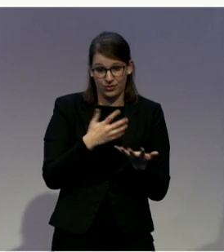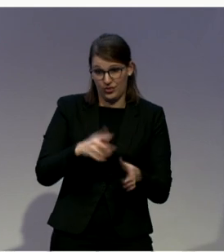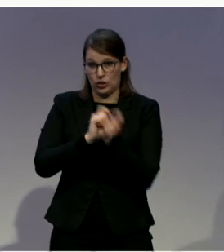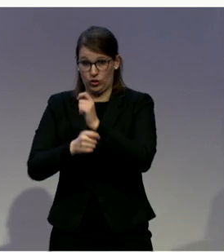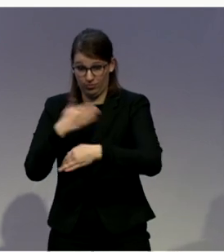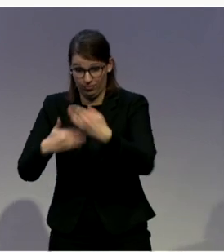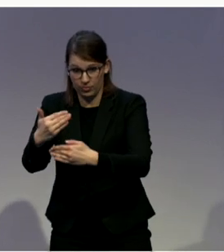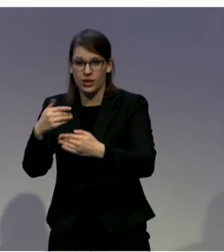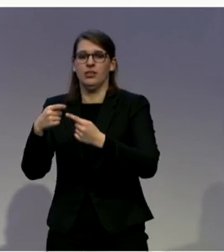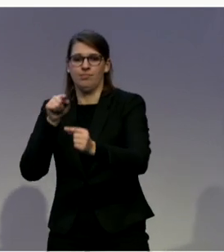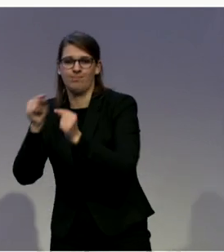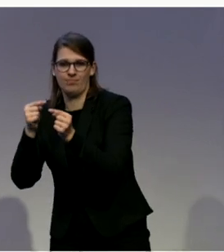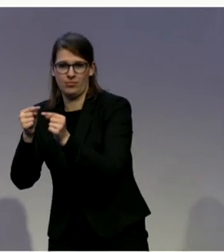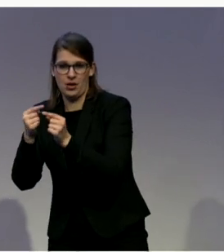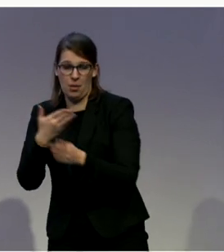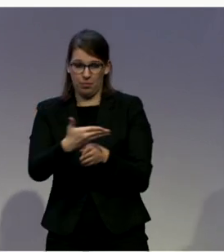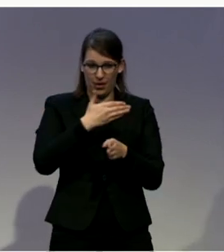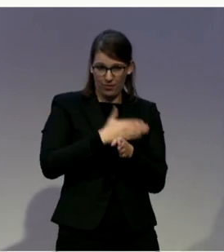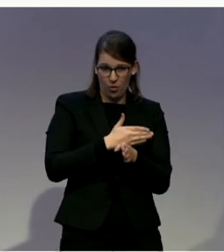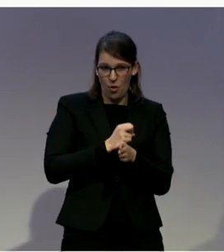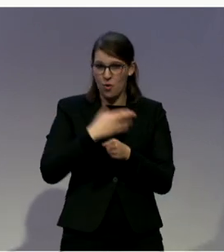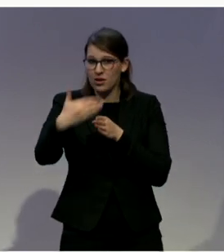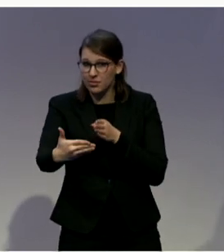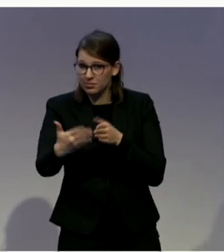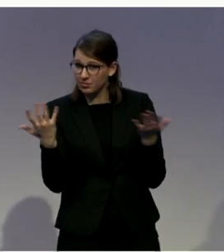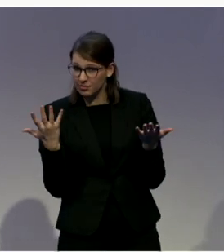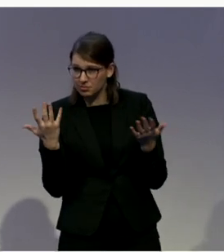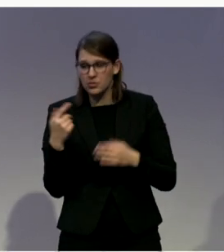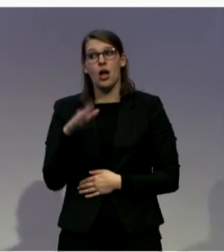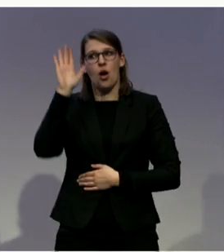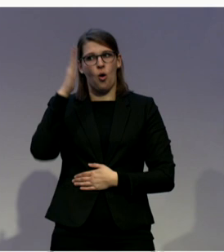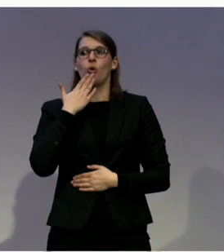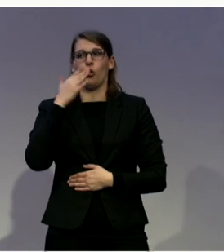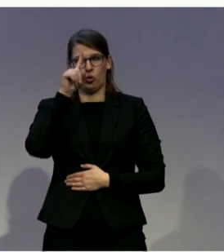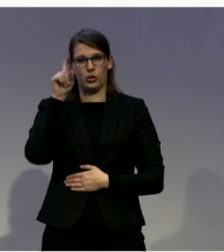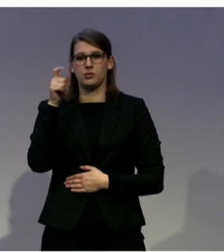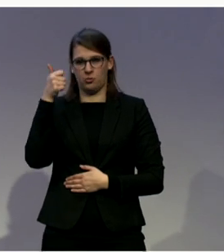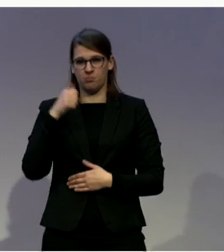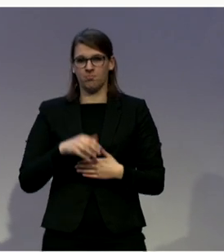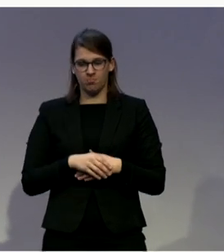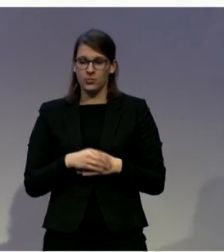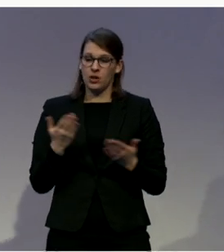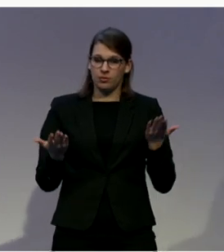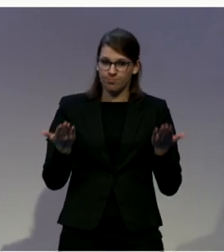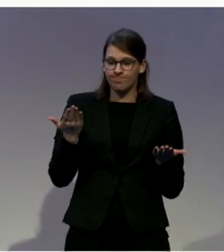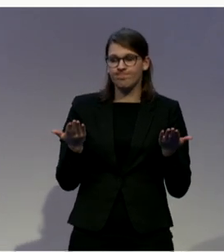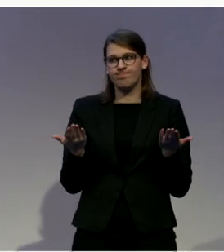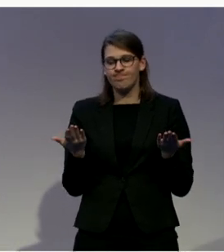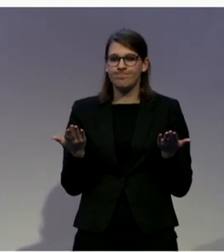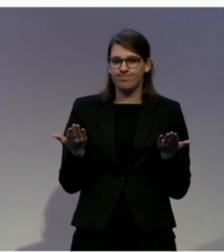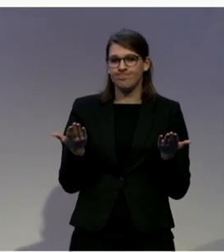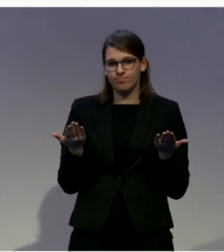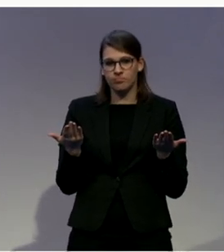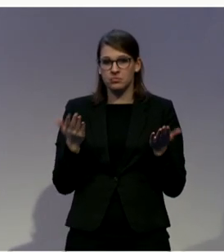Yeah, it's a great question because, you know, there are the two avenues that you can go down, which is to operate below the radar. So, for example,